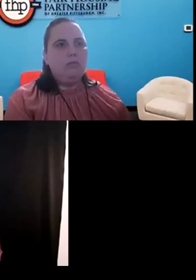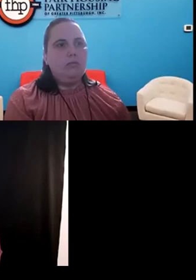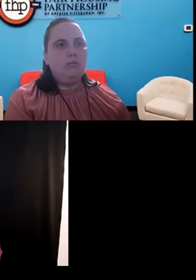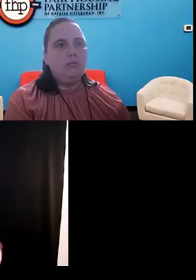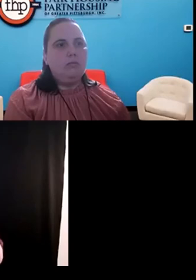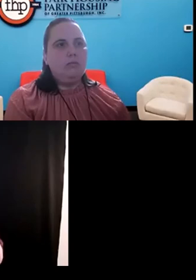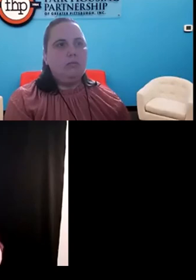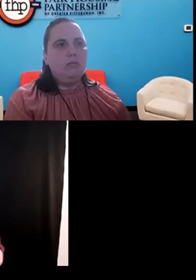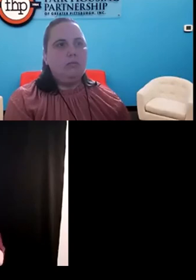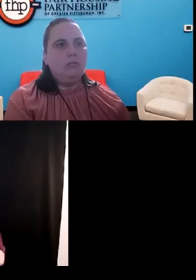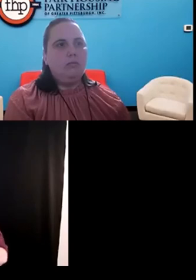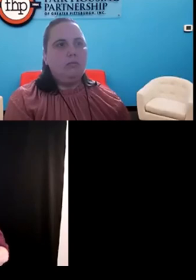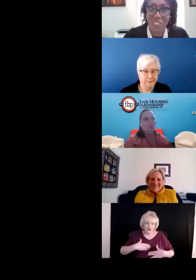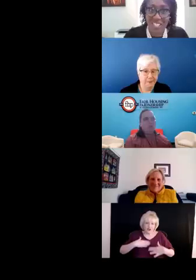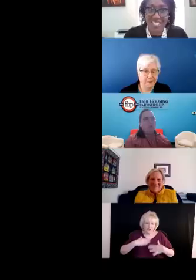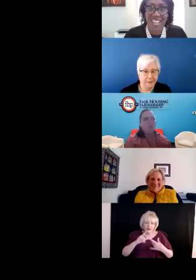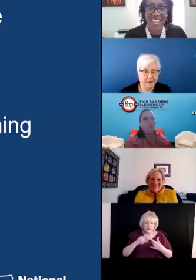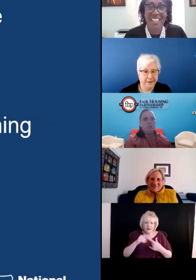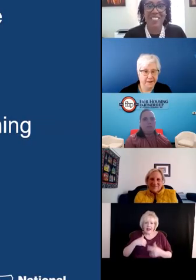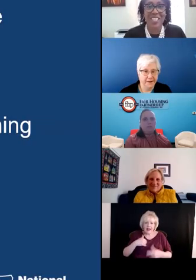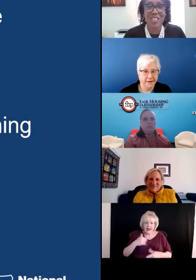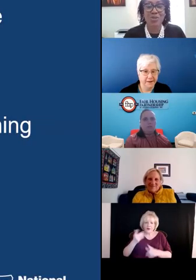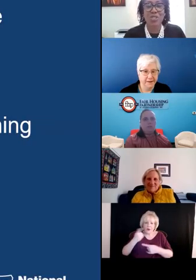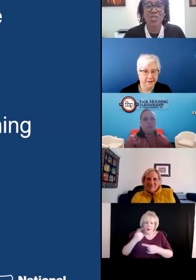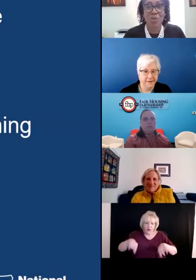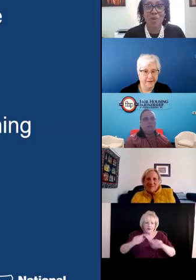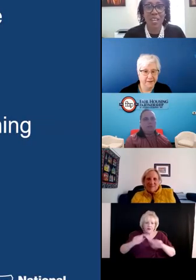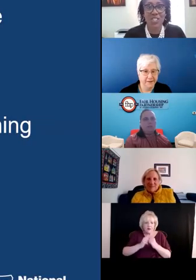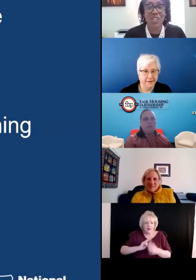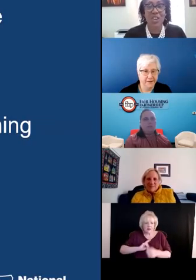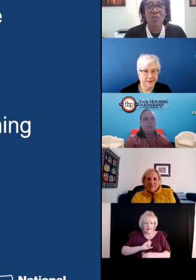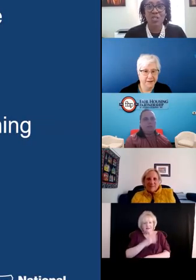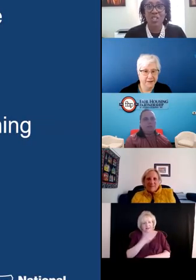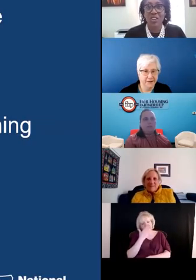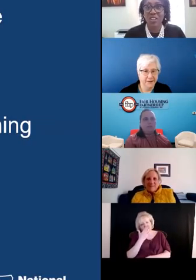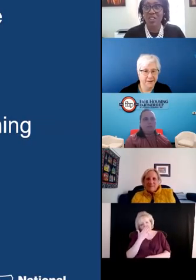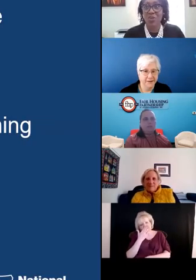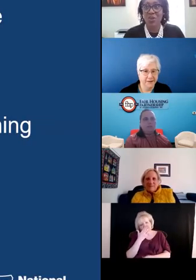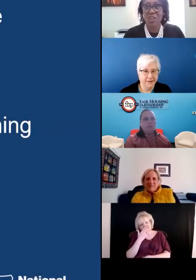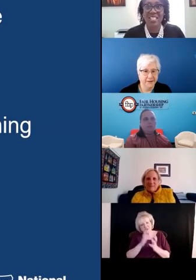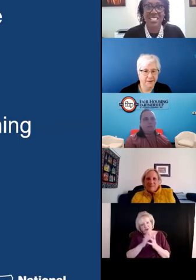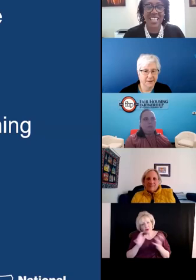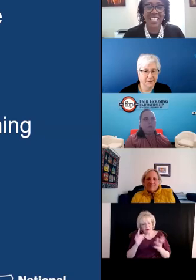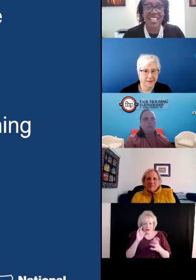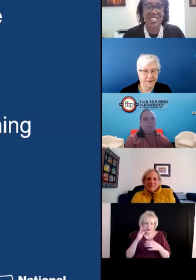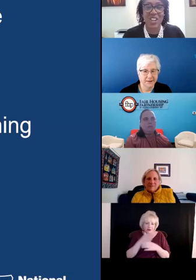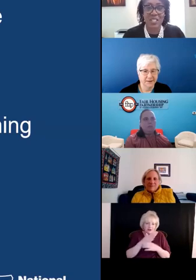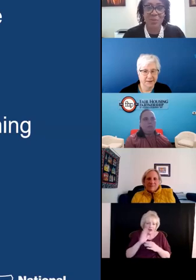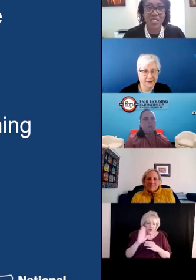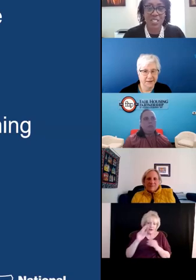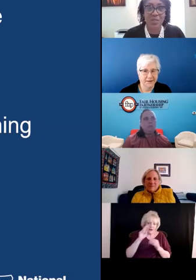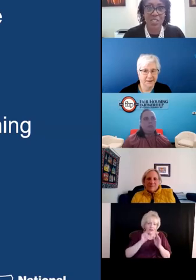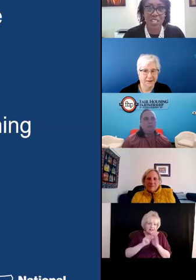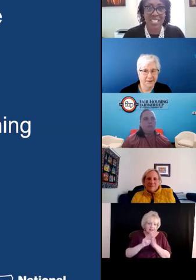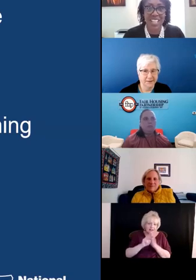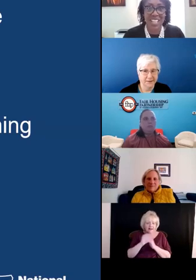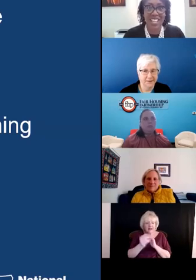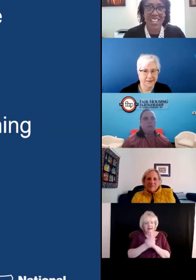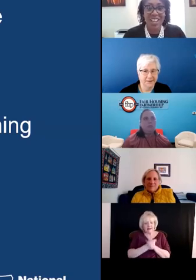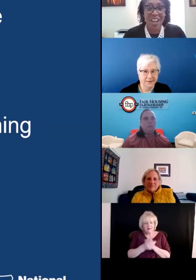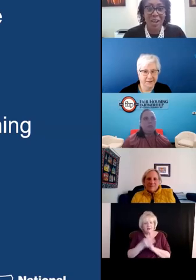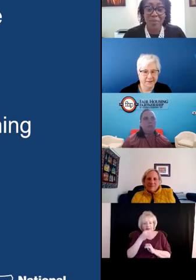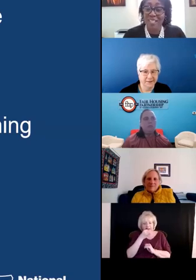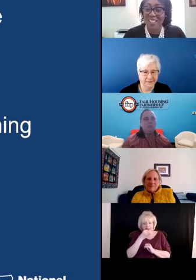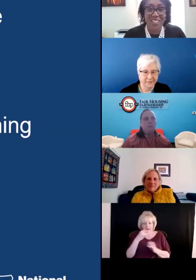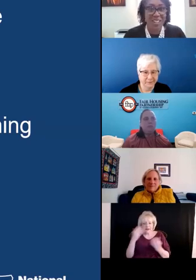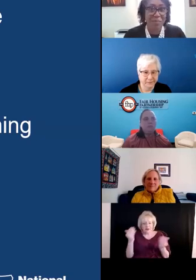pleasure to have you all with us today and thank you so much for sharing your insight and your expertise with us today